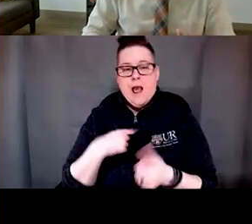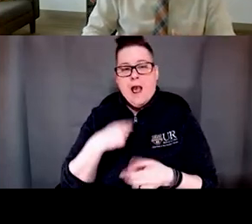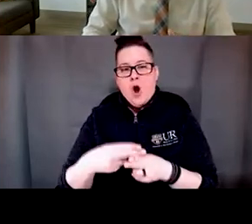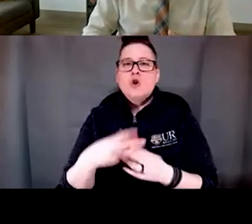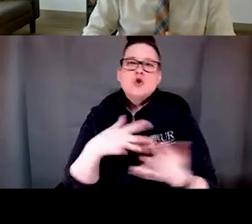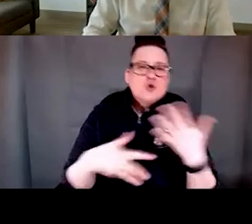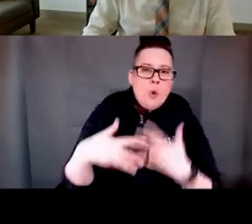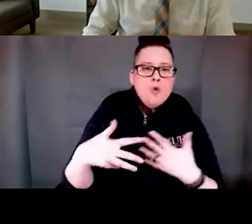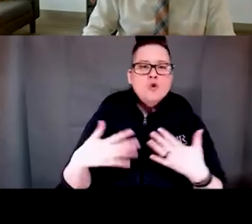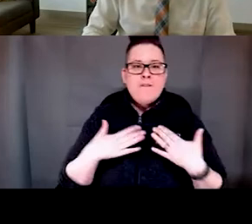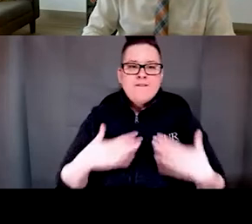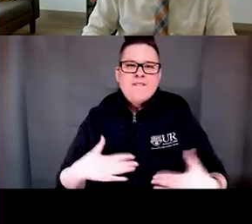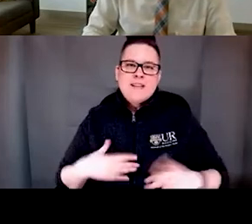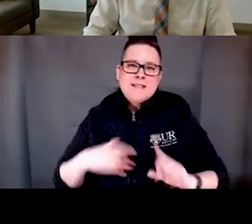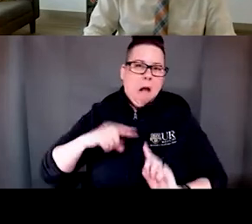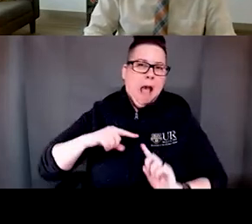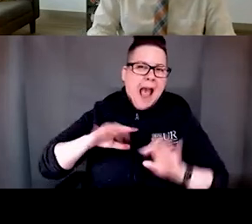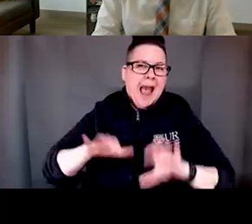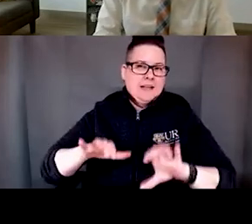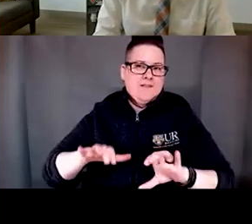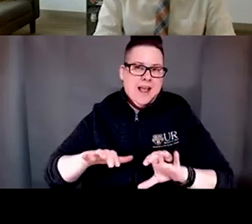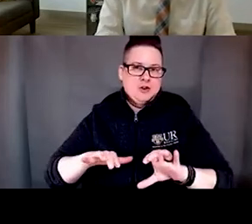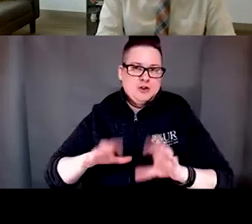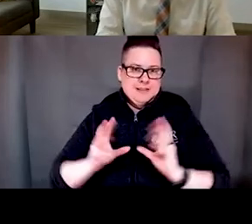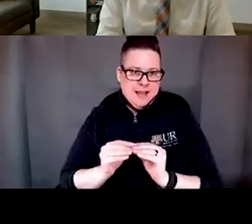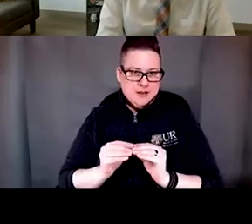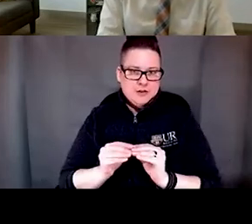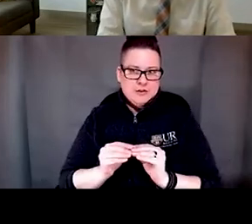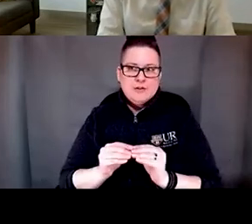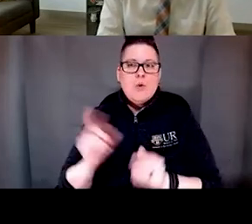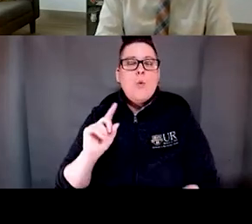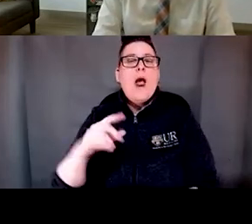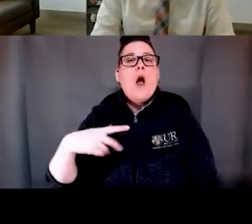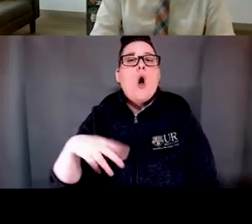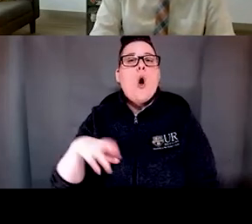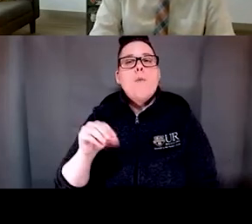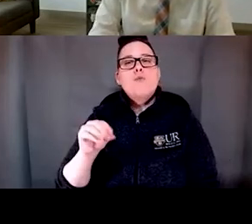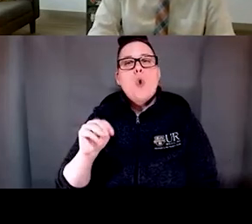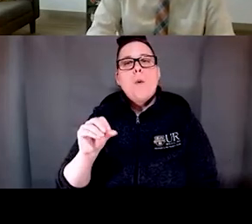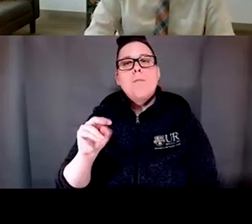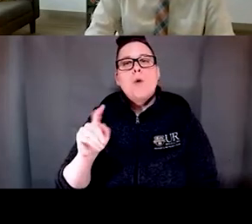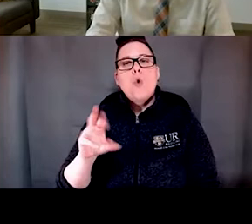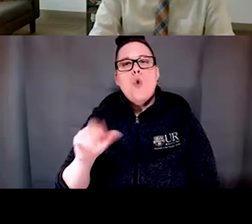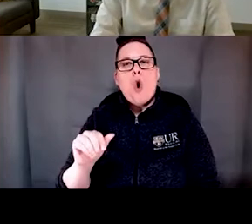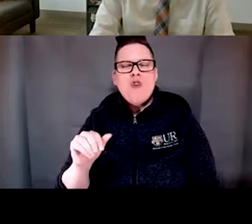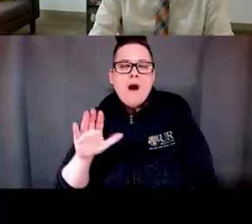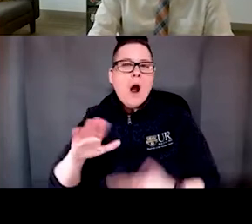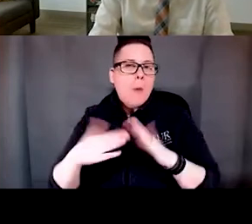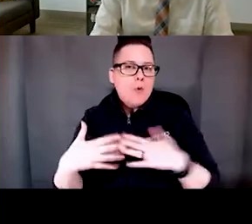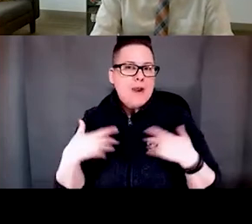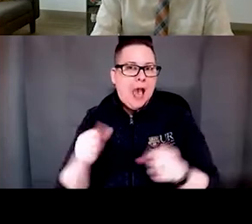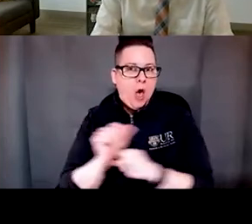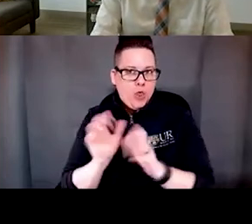social and physical activation session, where this is where a promotora or a community health worker, they meet with